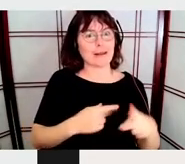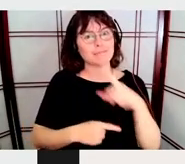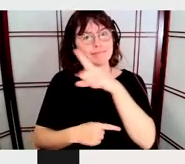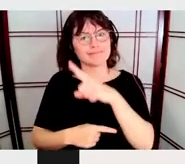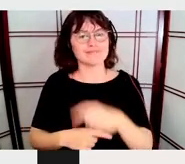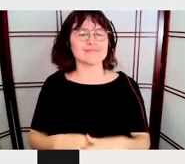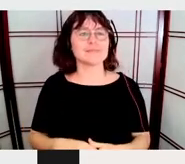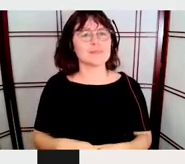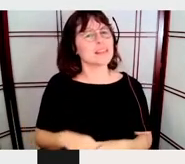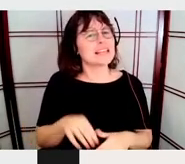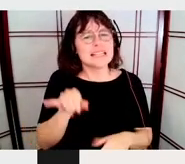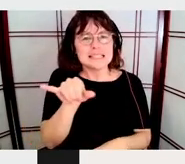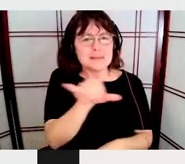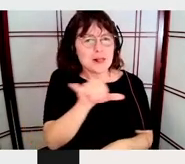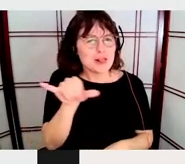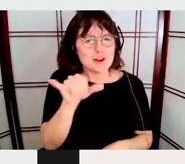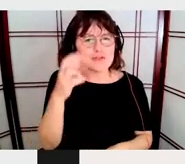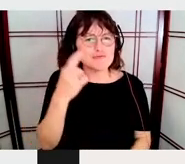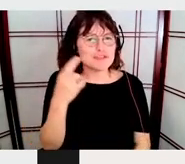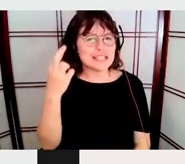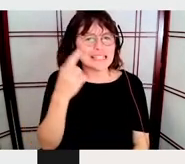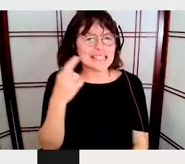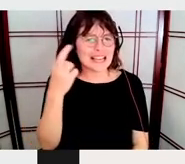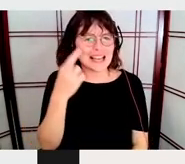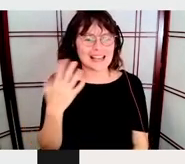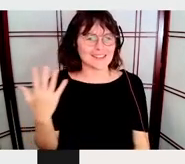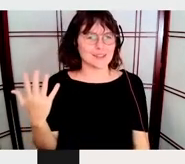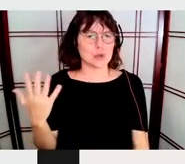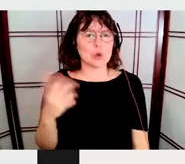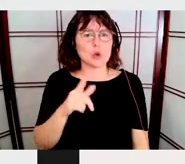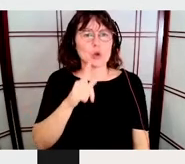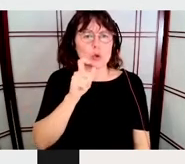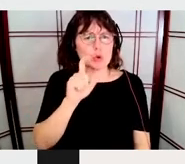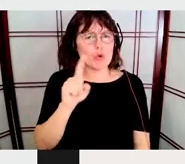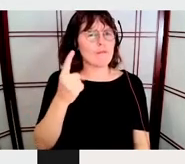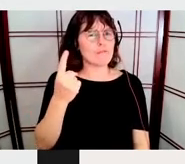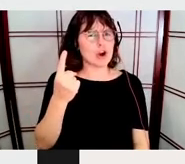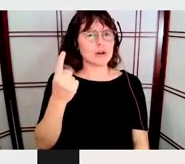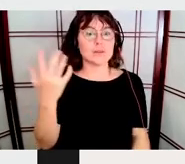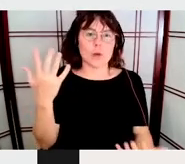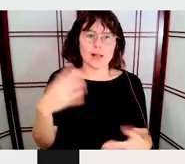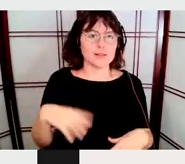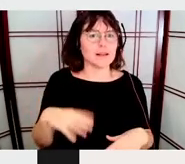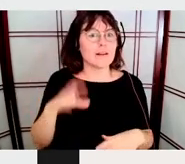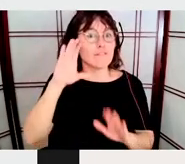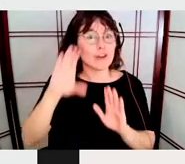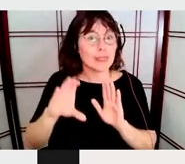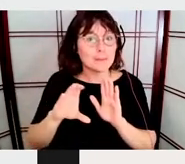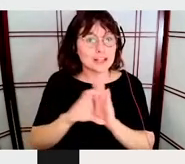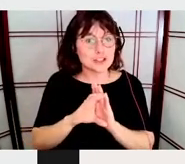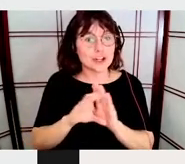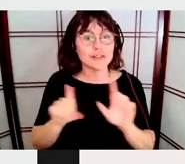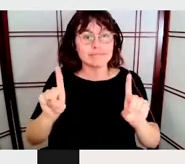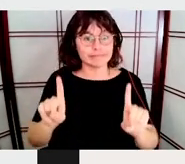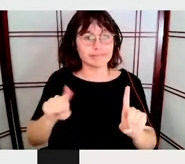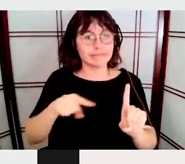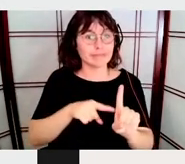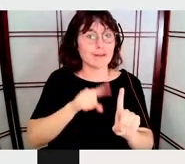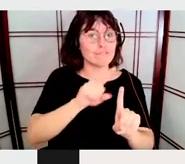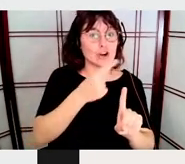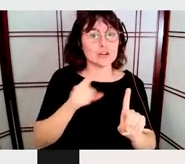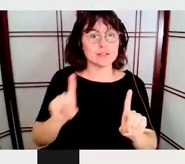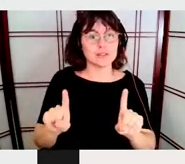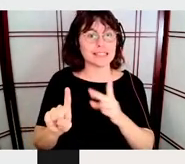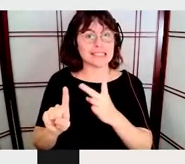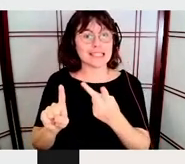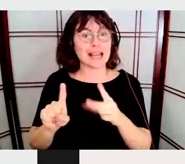okay, it's not one that is called first. The name of one goes first, and then the image of the other one goes first. And that's how